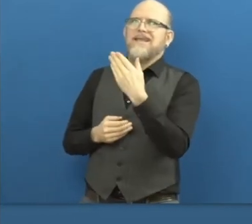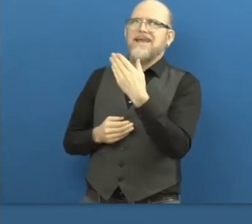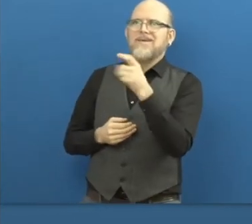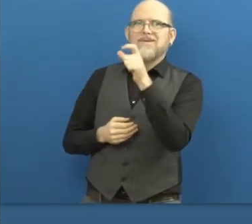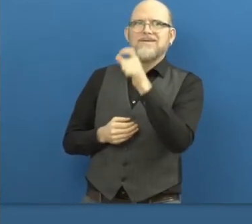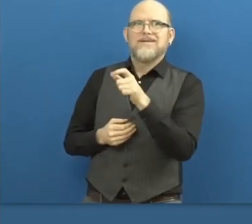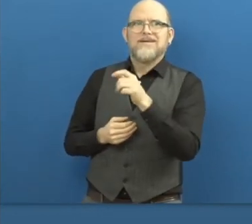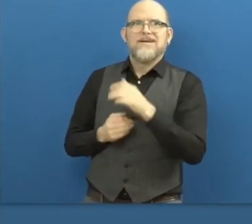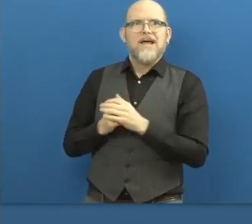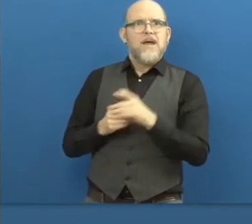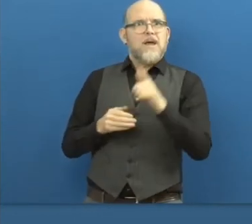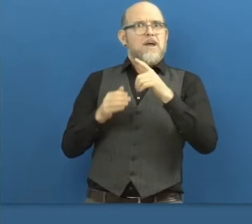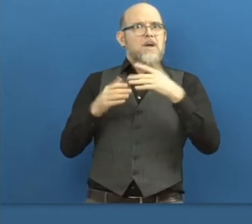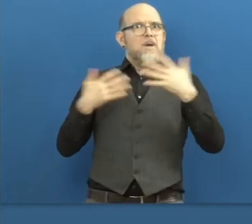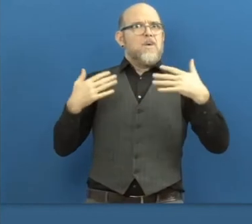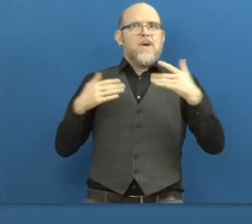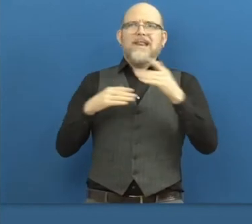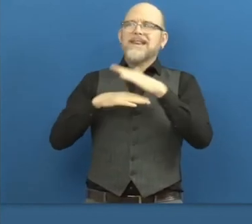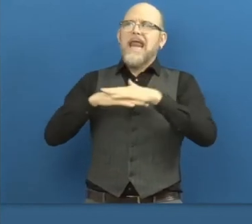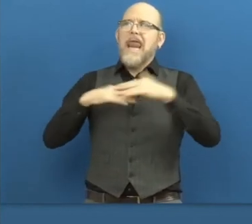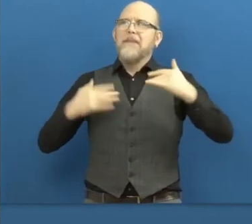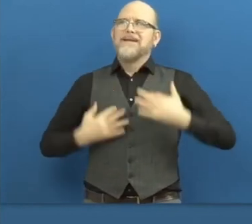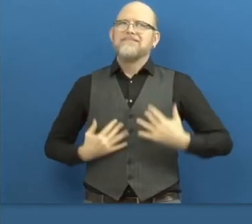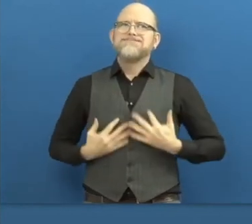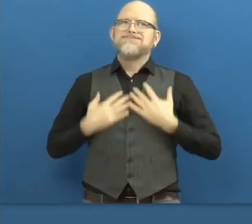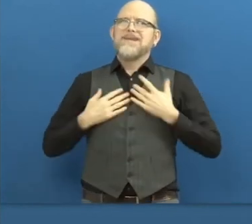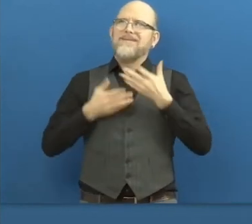is going to have a therapeutic benefit for the members.